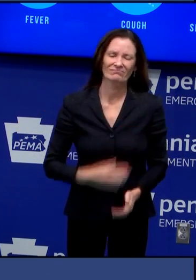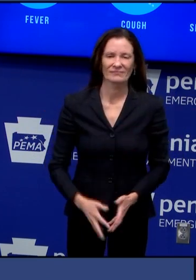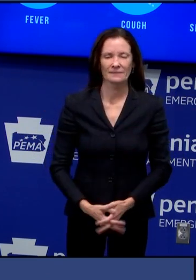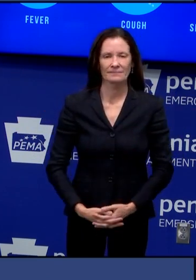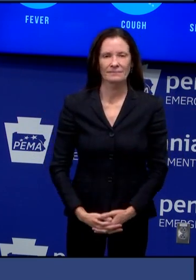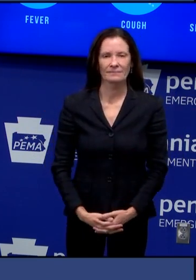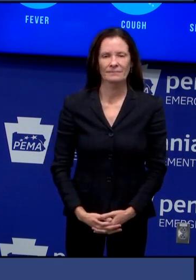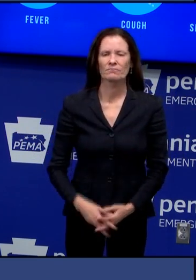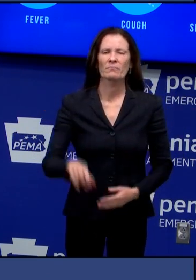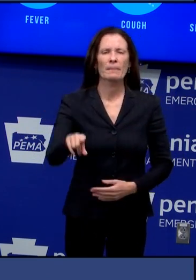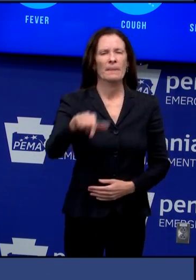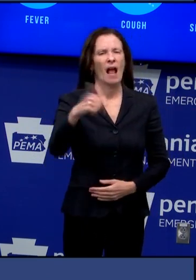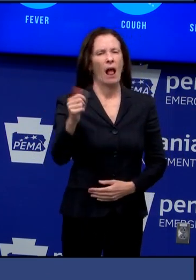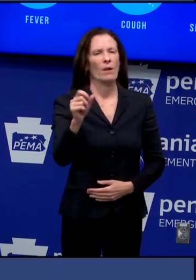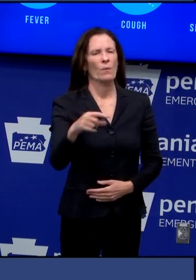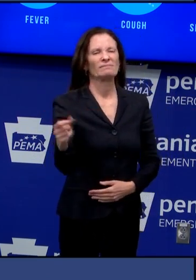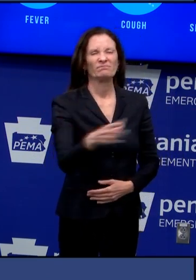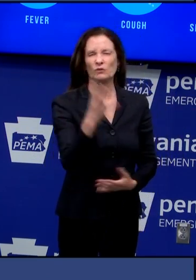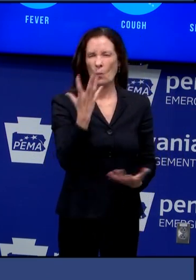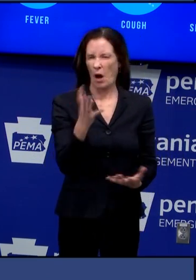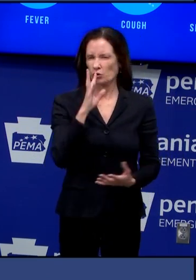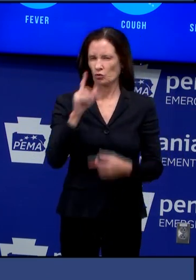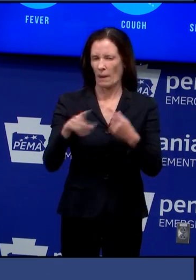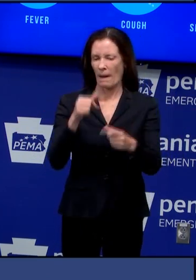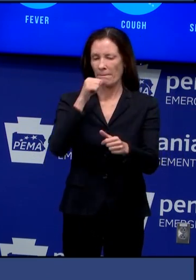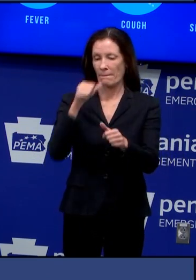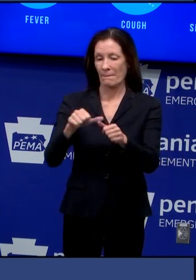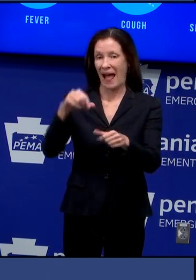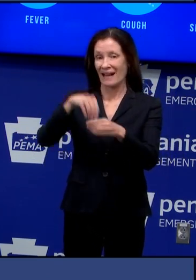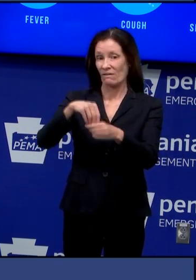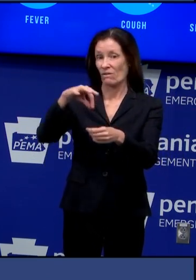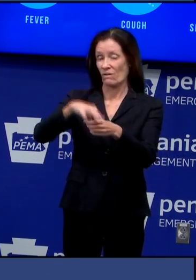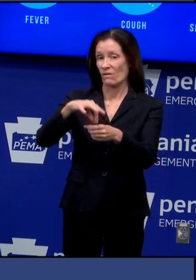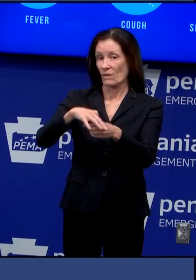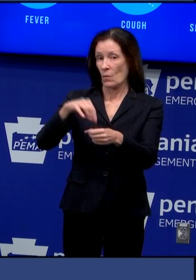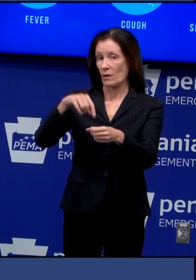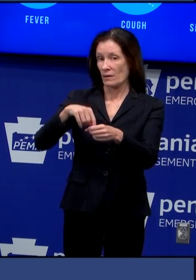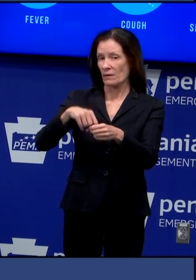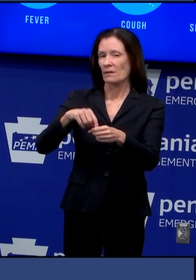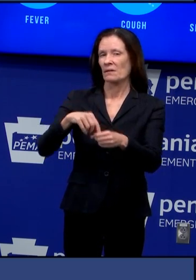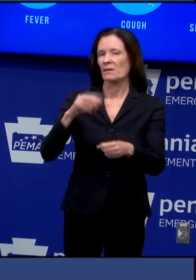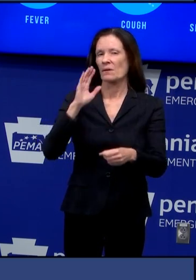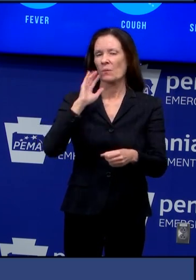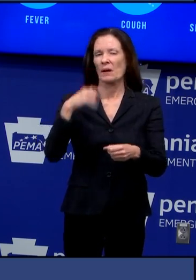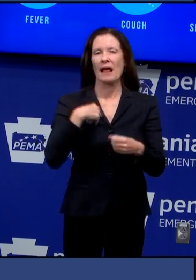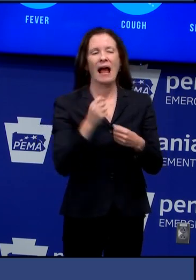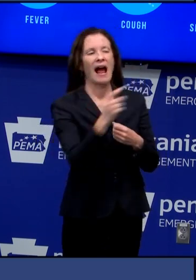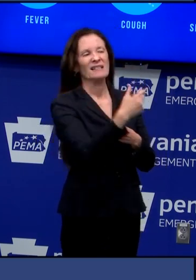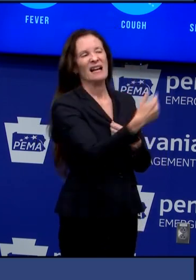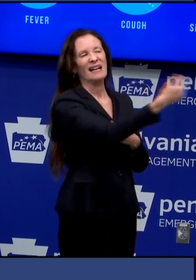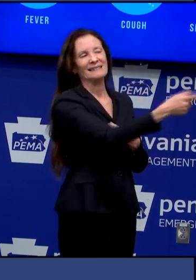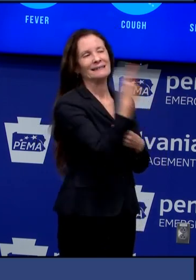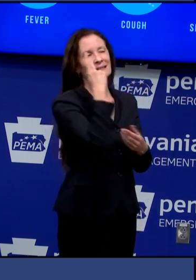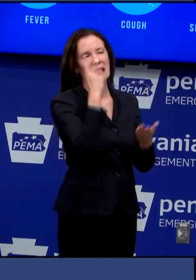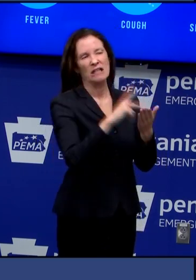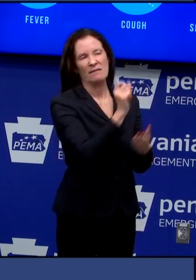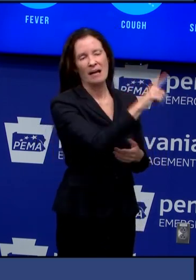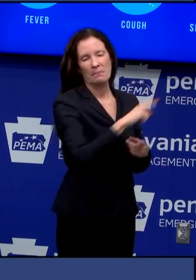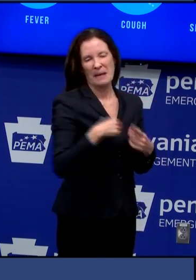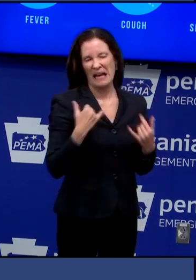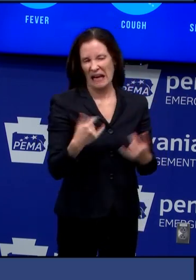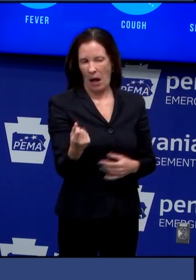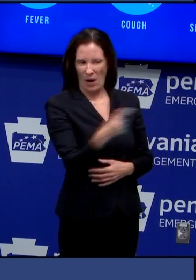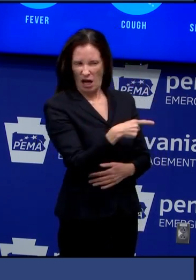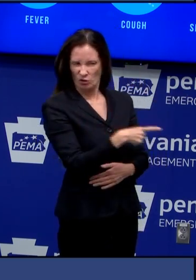and i'm going to ask you sir and then the secretary may also want to contribute to that governor and secretary do you have any concerns about the ability of